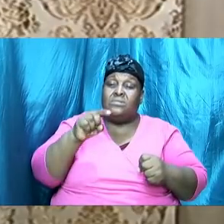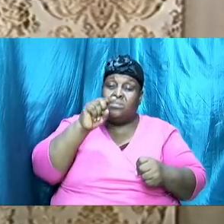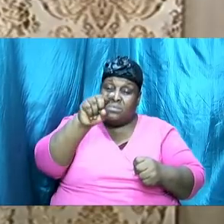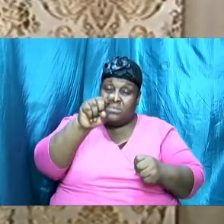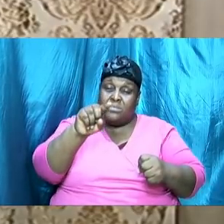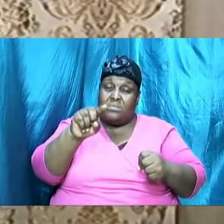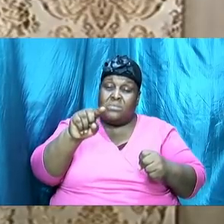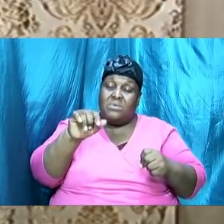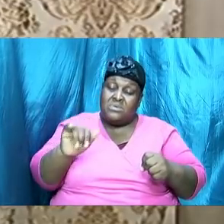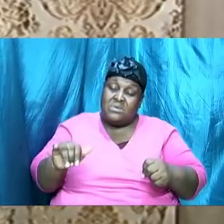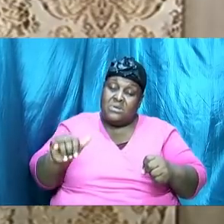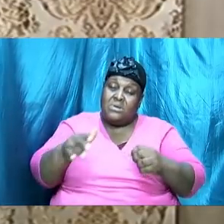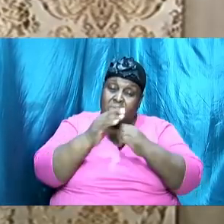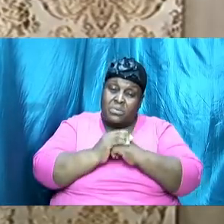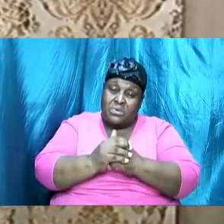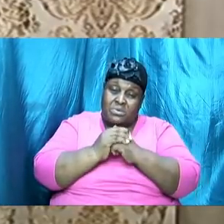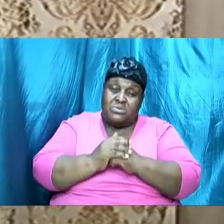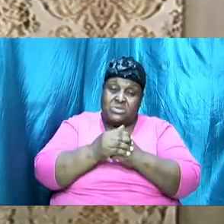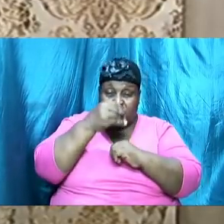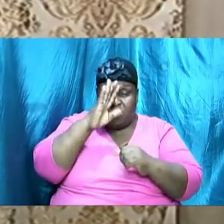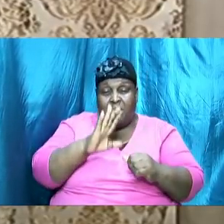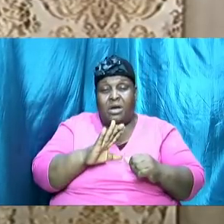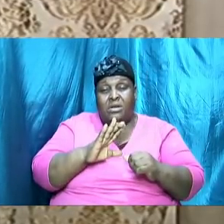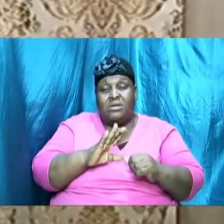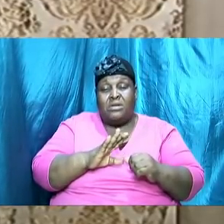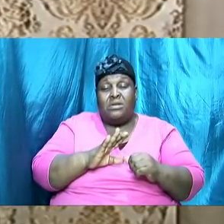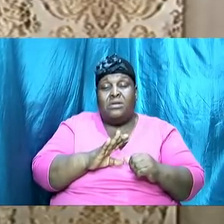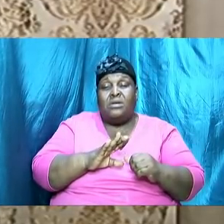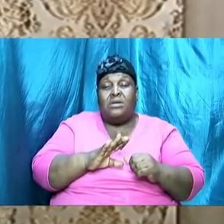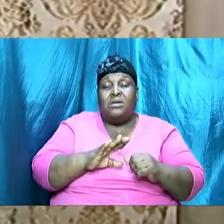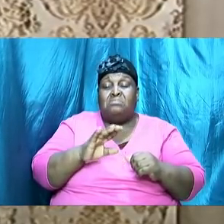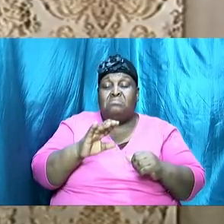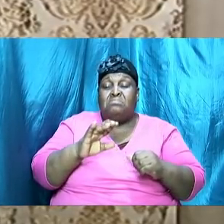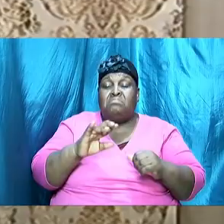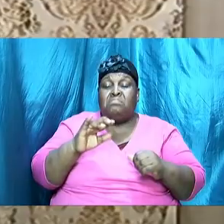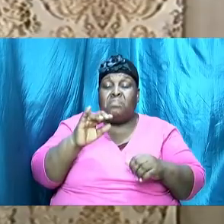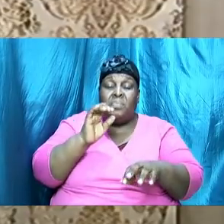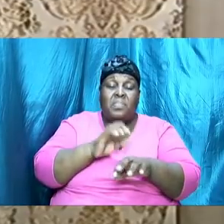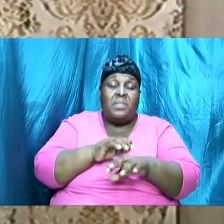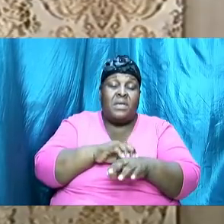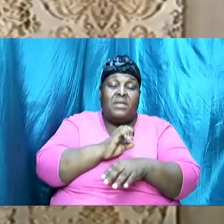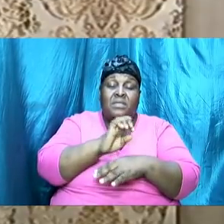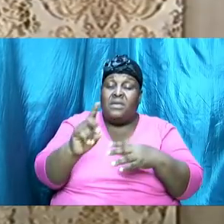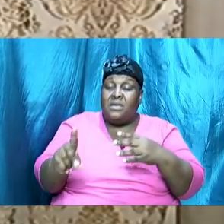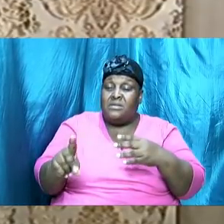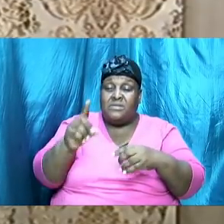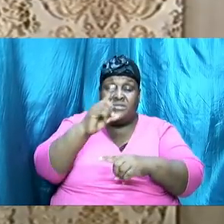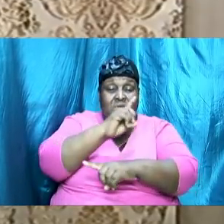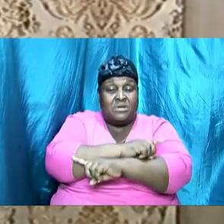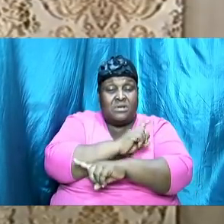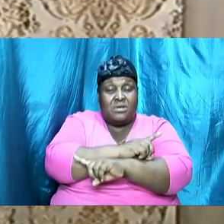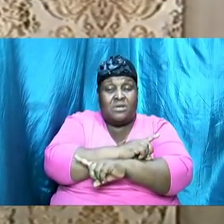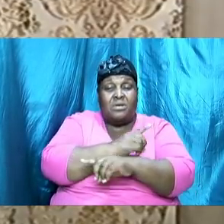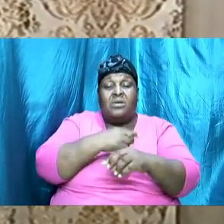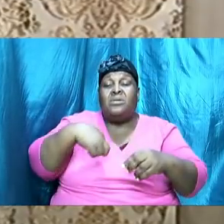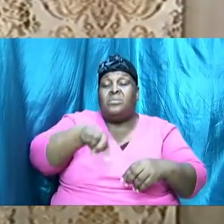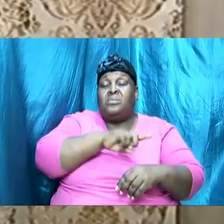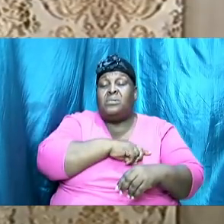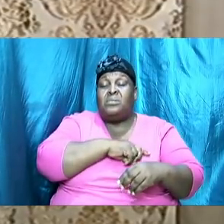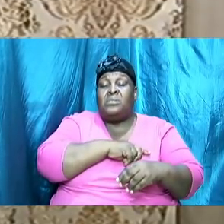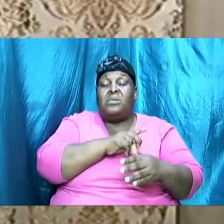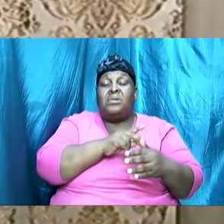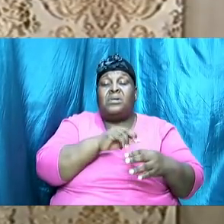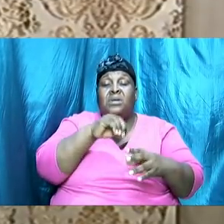glorify him still thank him because at the end of the day amen we are a part of the church